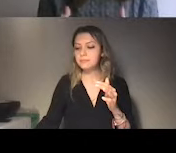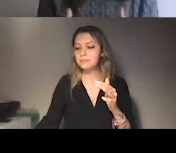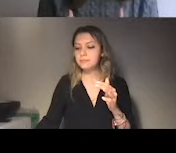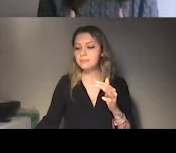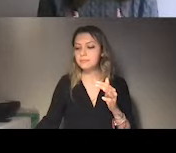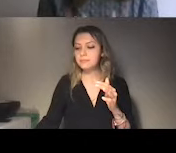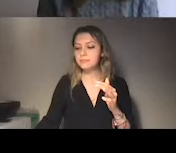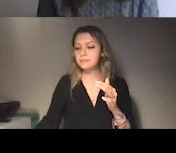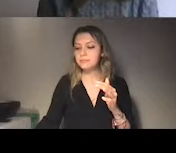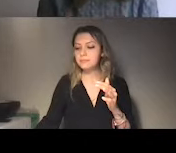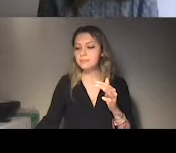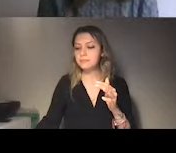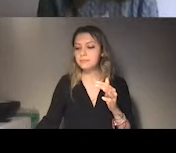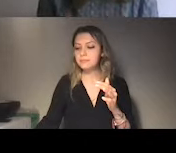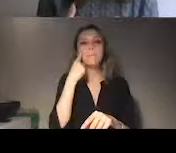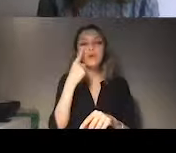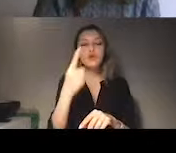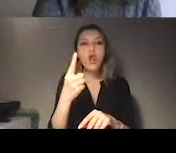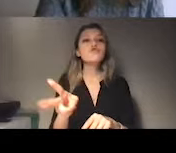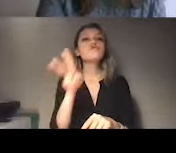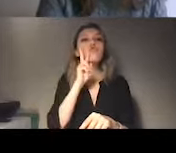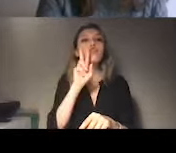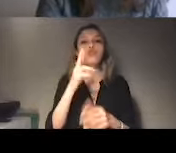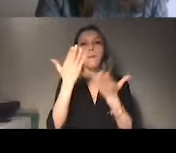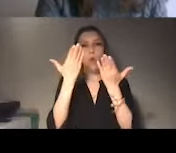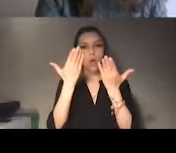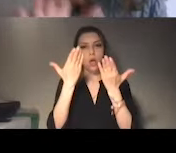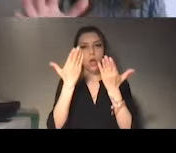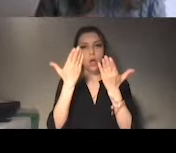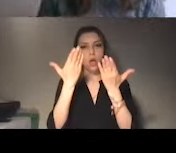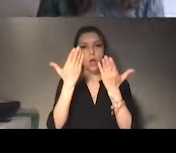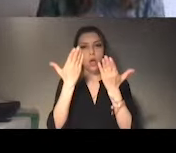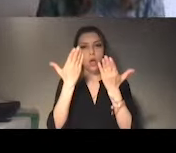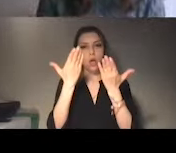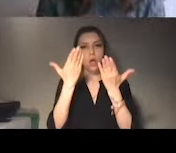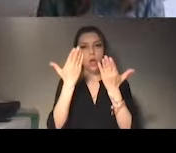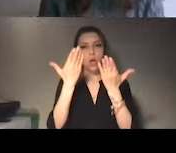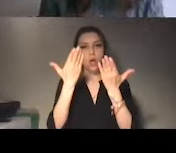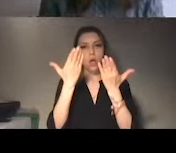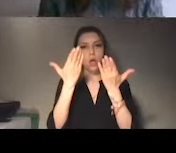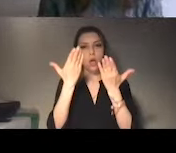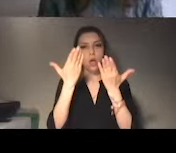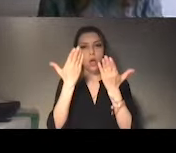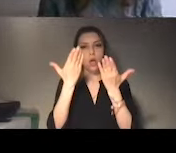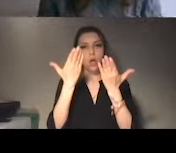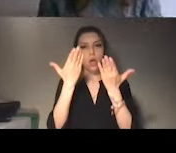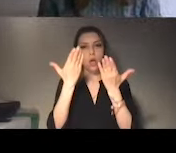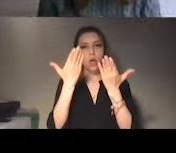And as I said before, Turkey has accepted 216 recommendations.